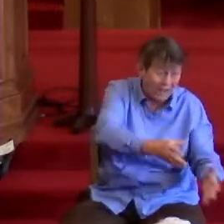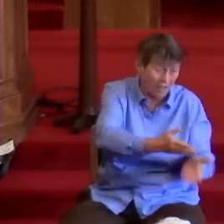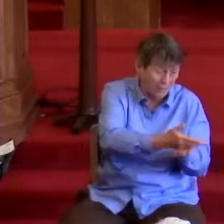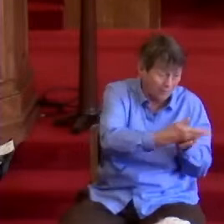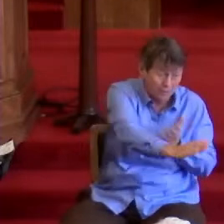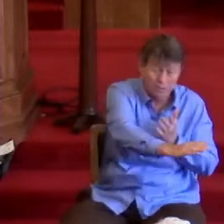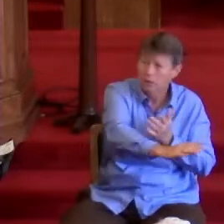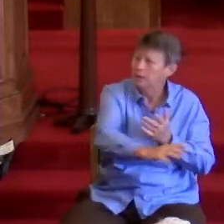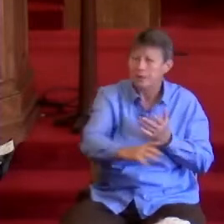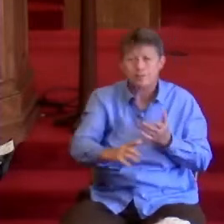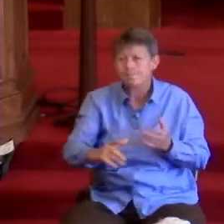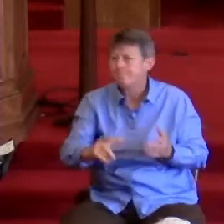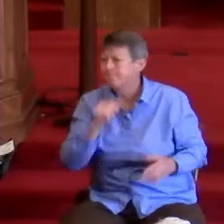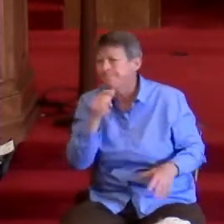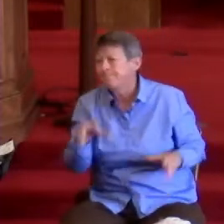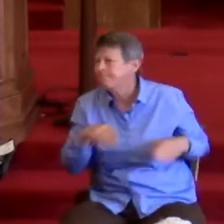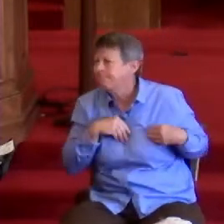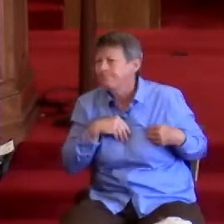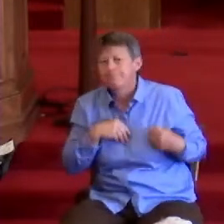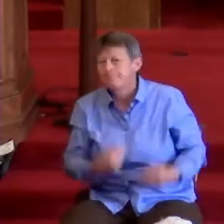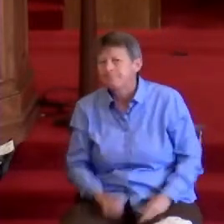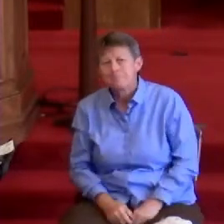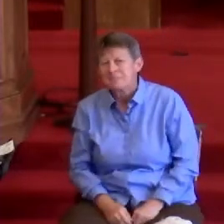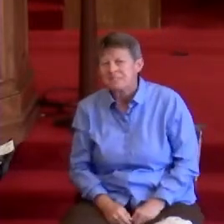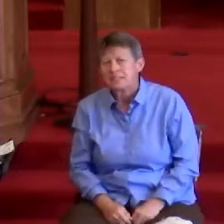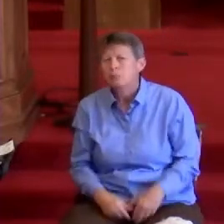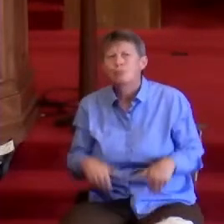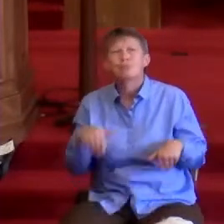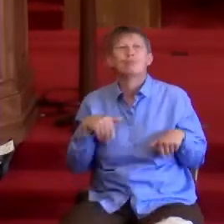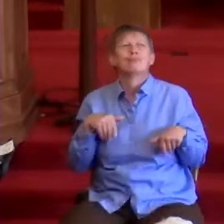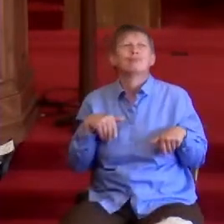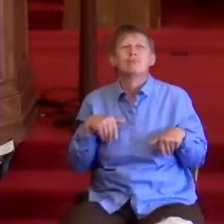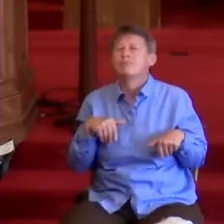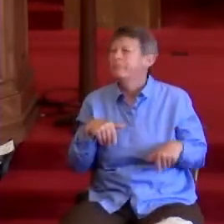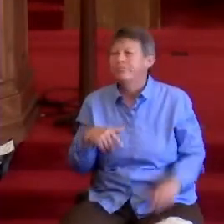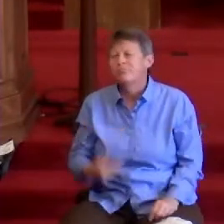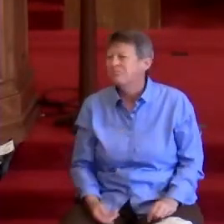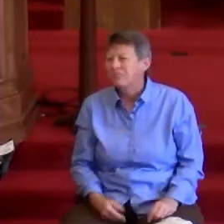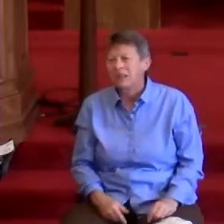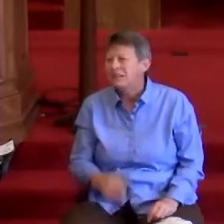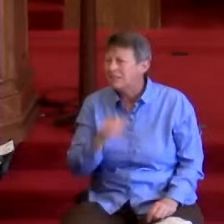unacceptable. It's not okay.